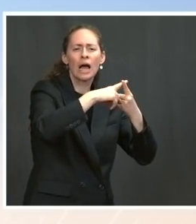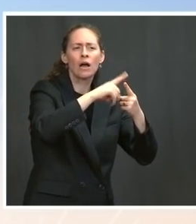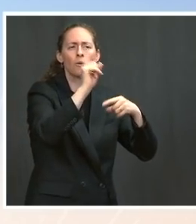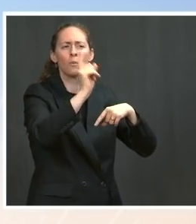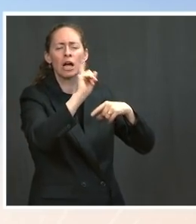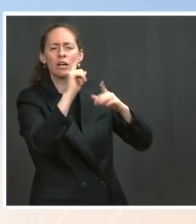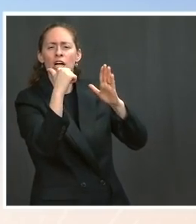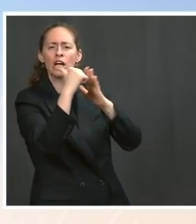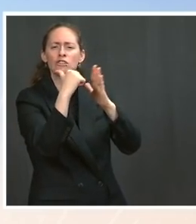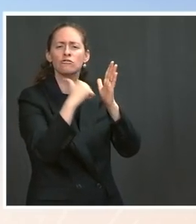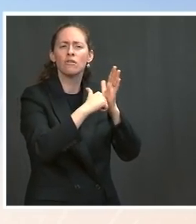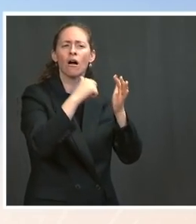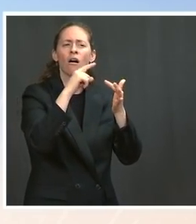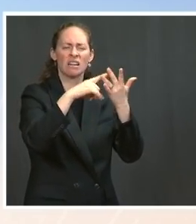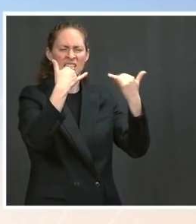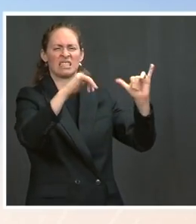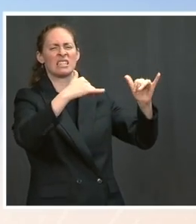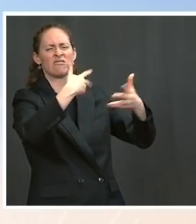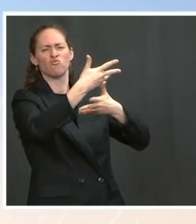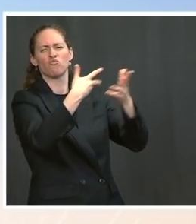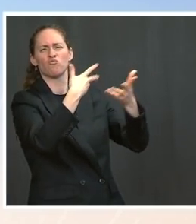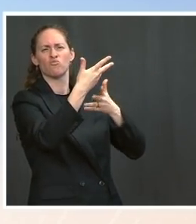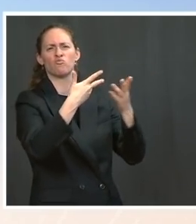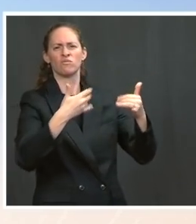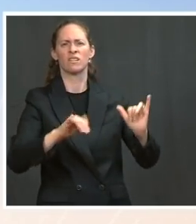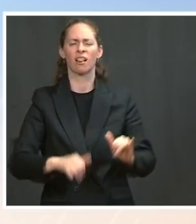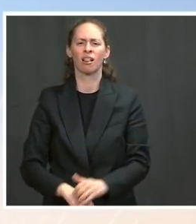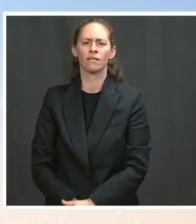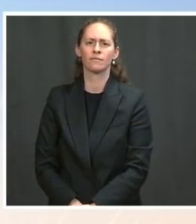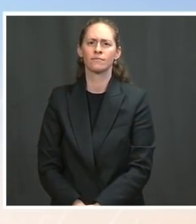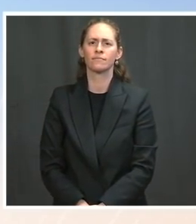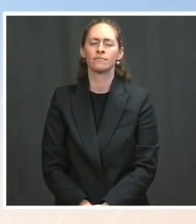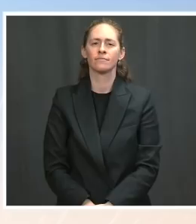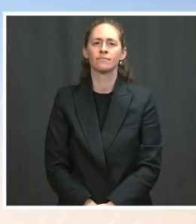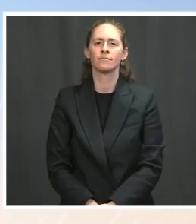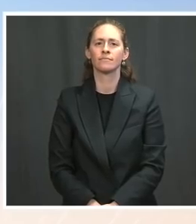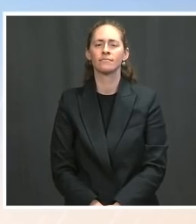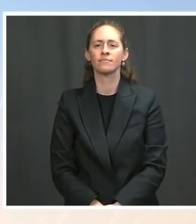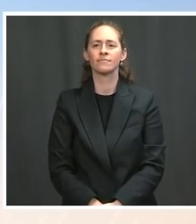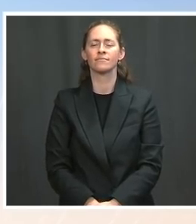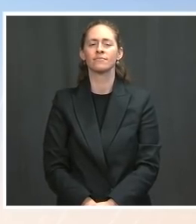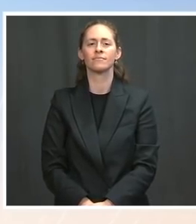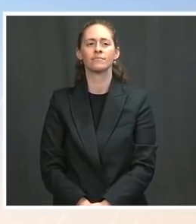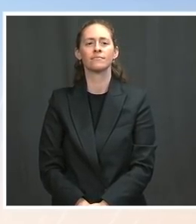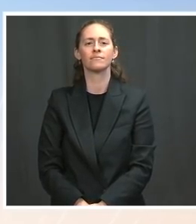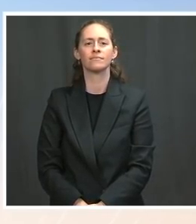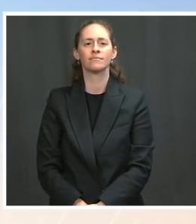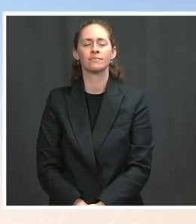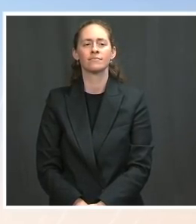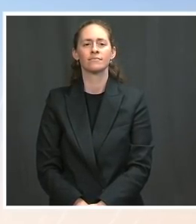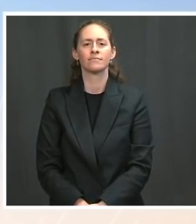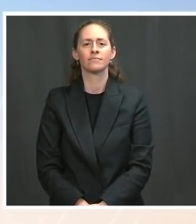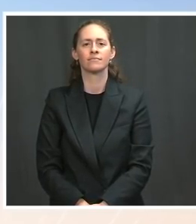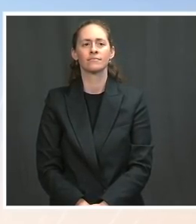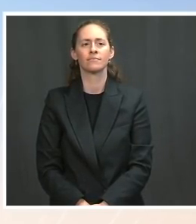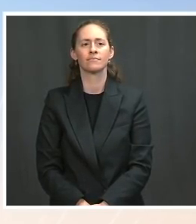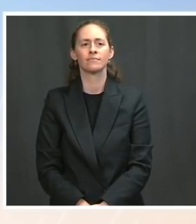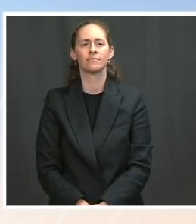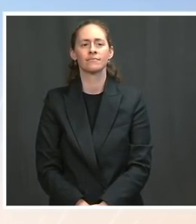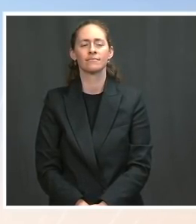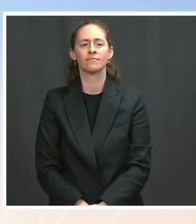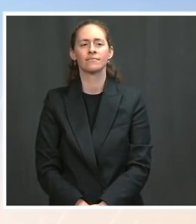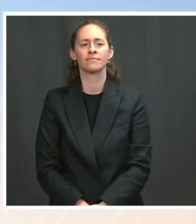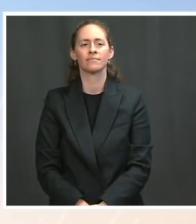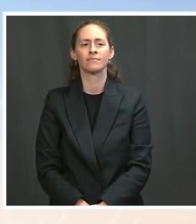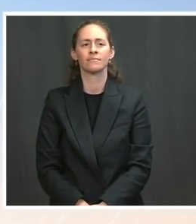The And just one more on the voting laws that were passed in Texas and in Florida. Does the President have